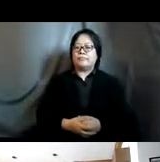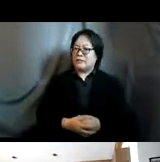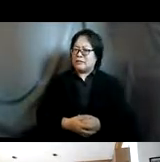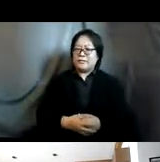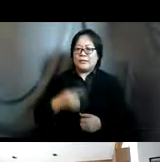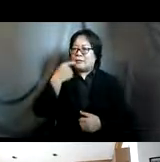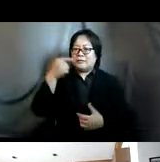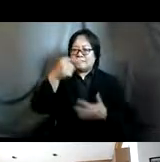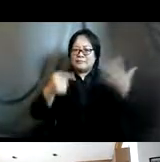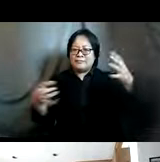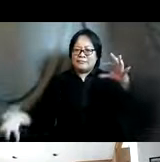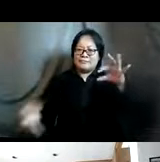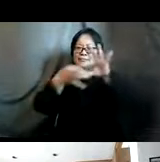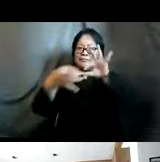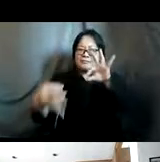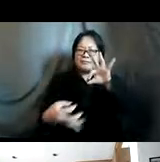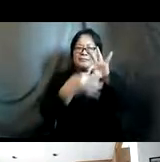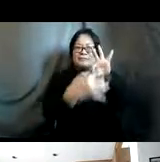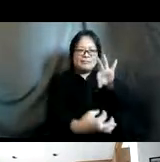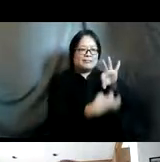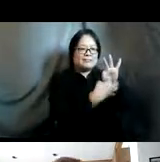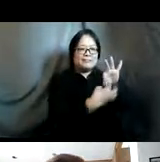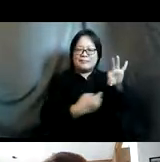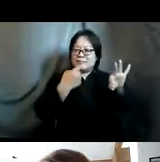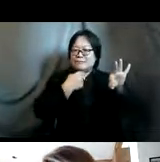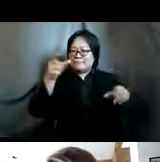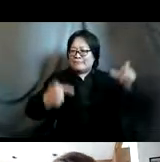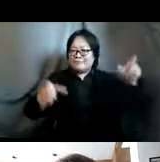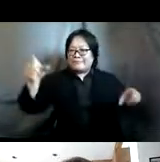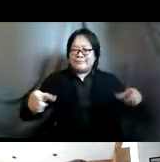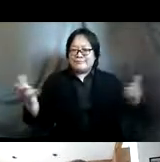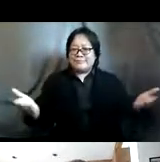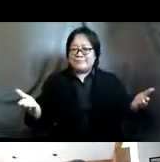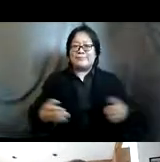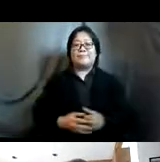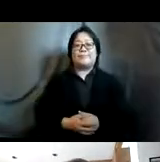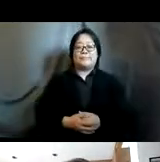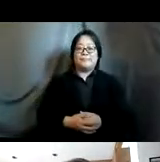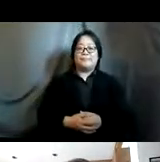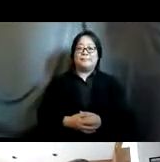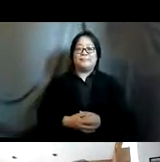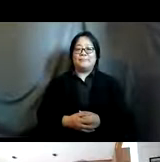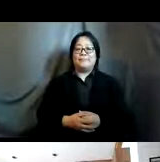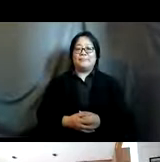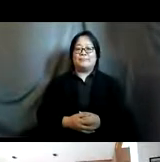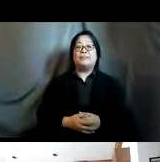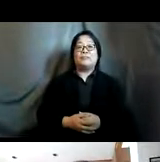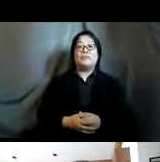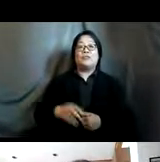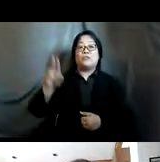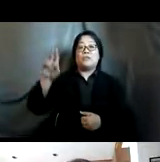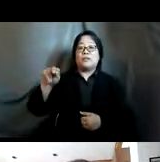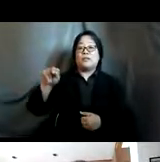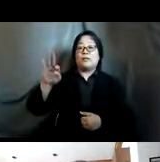of the bodily action of the action coalition bodily autonomy and srhr along with unfpa we have